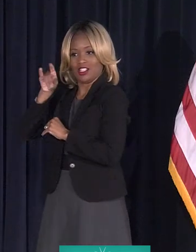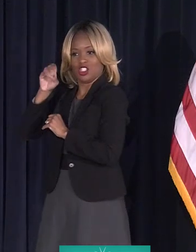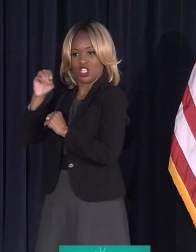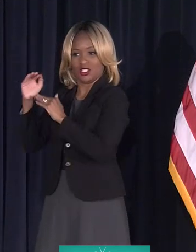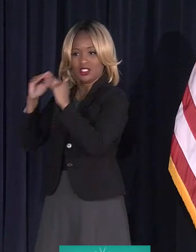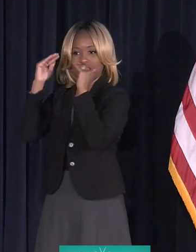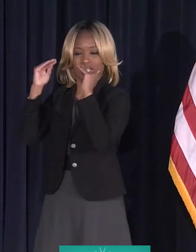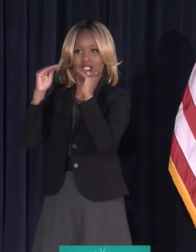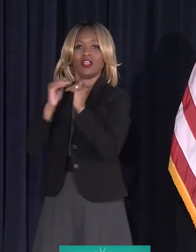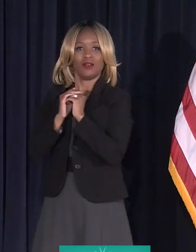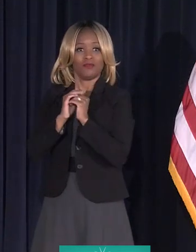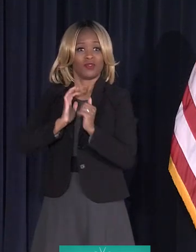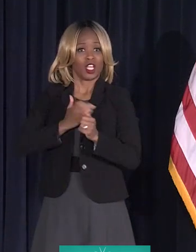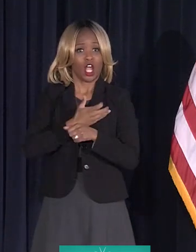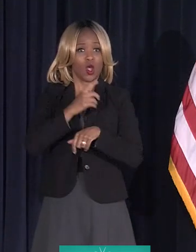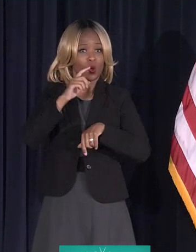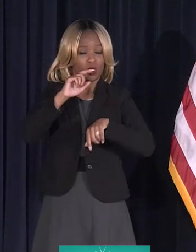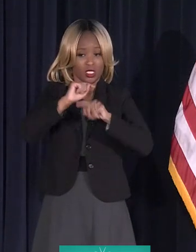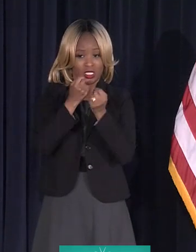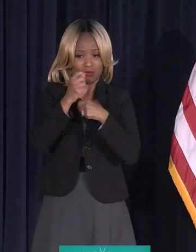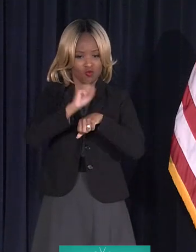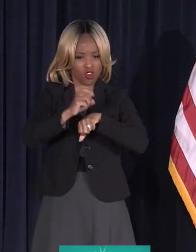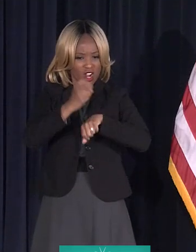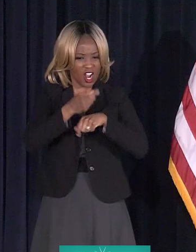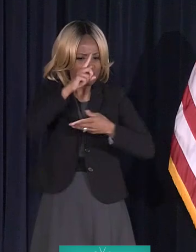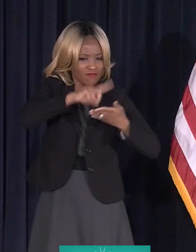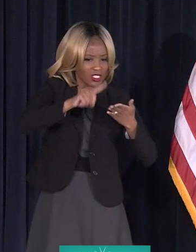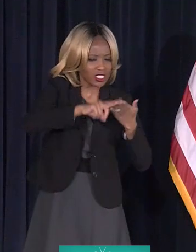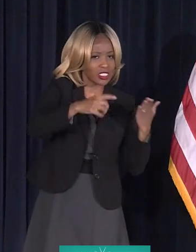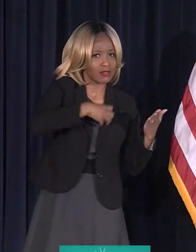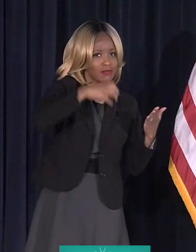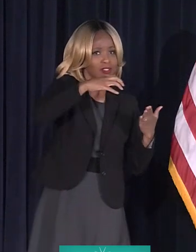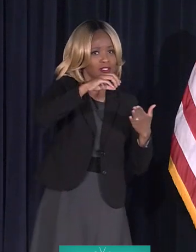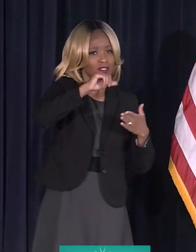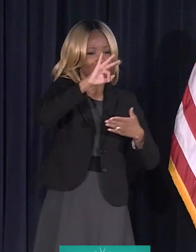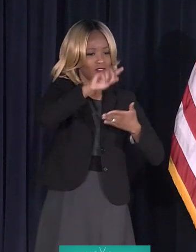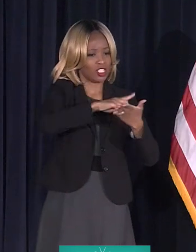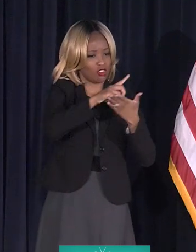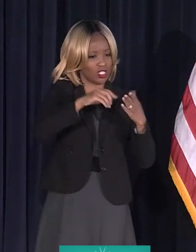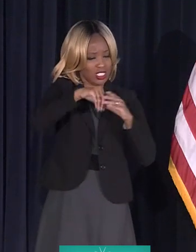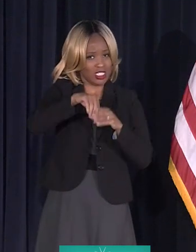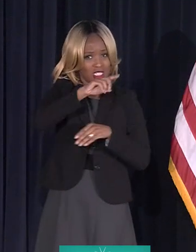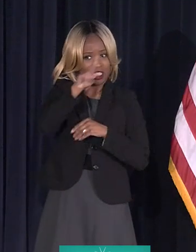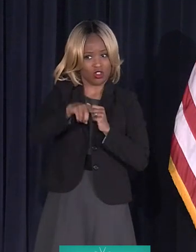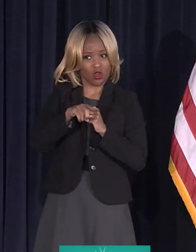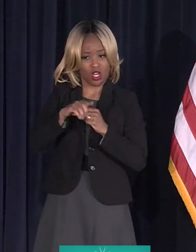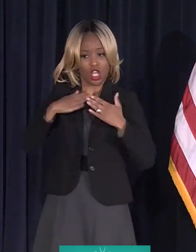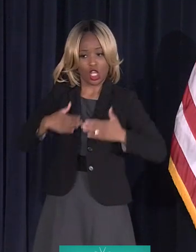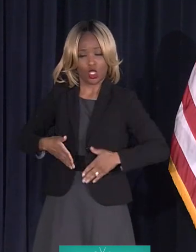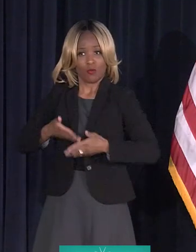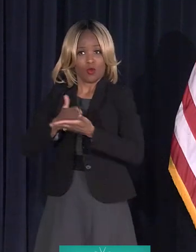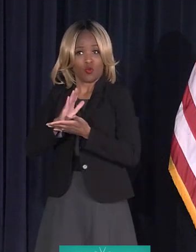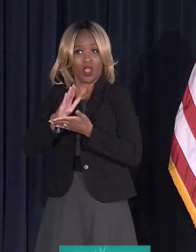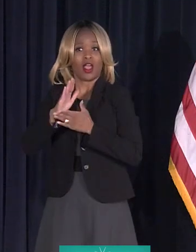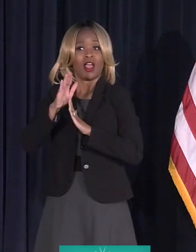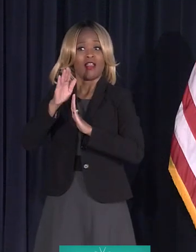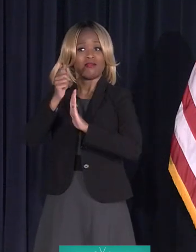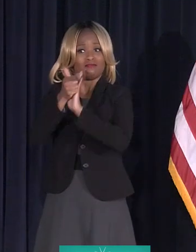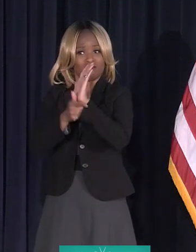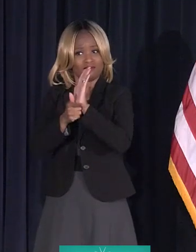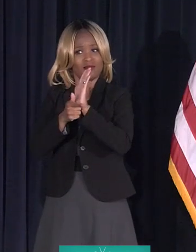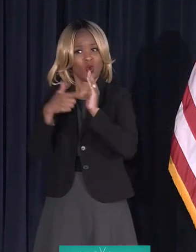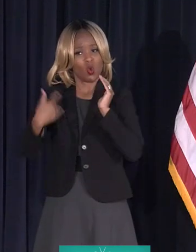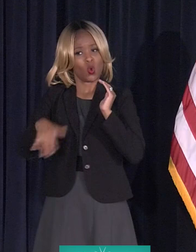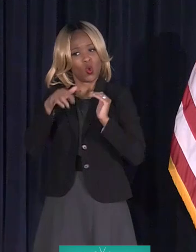barrier, and our team works hard to investigate complaints of discrimination in the City of Detroit. Our human rights statute in Detroit is pretty broad,